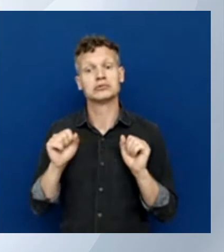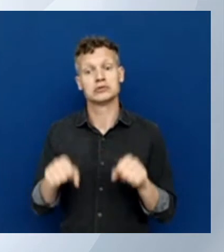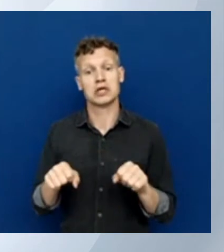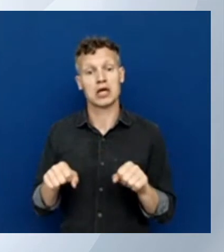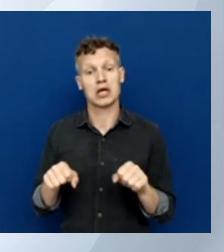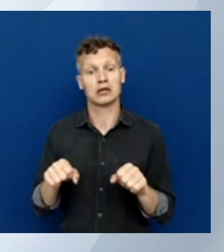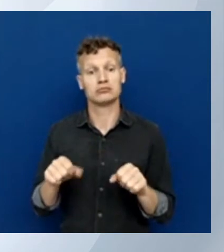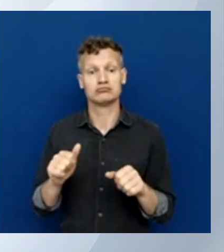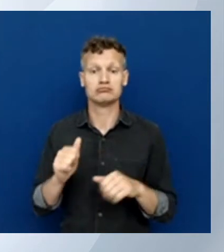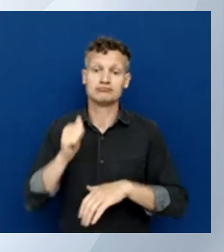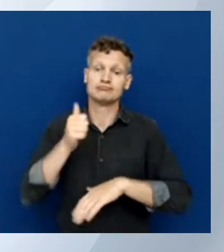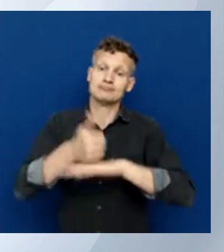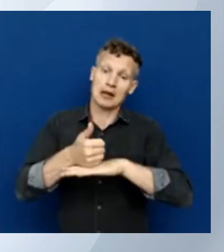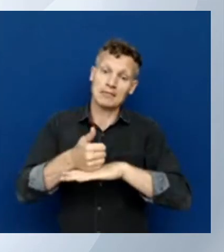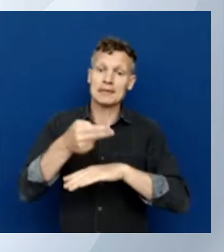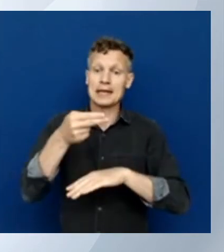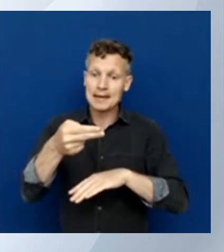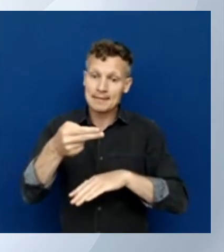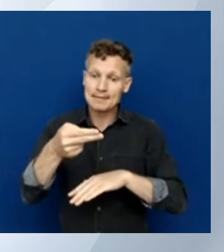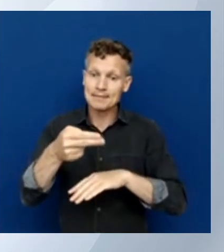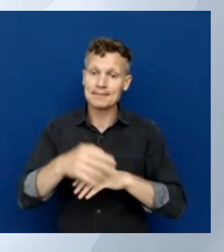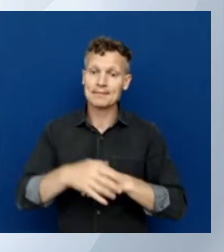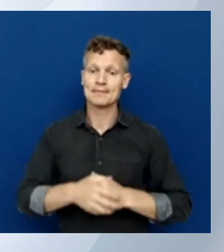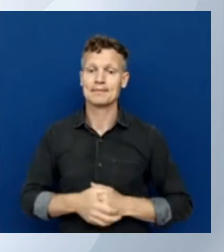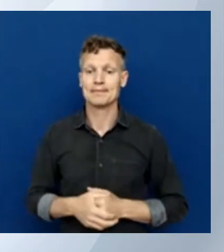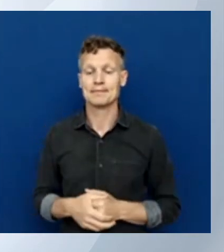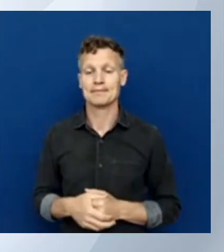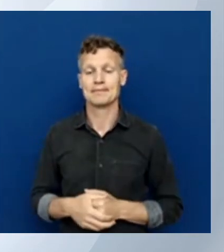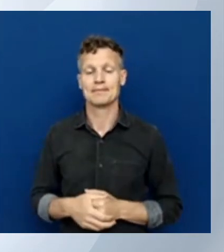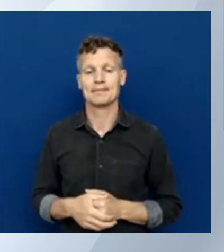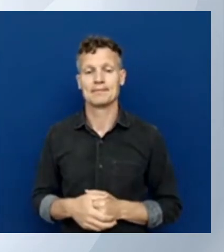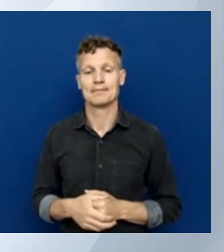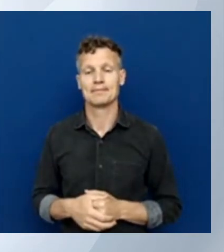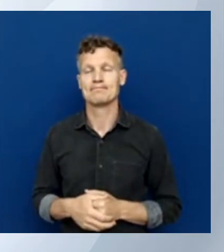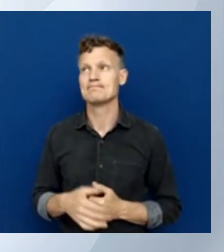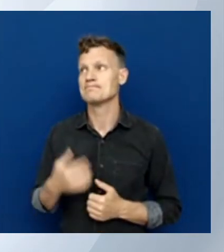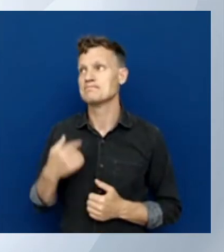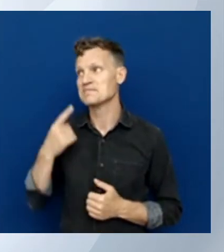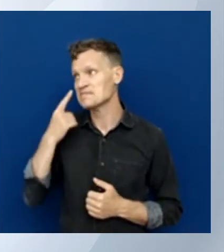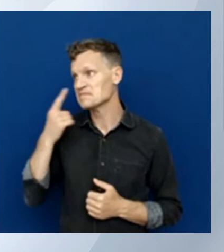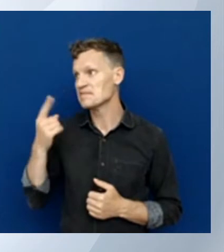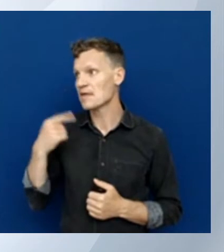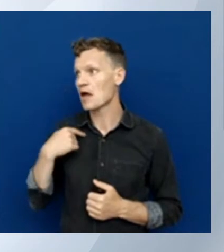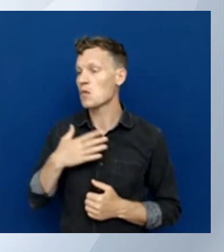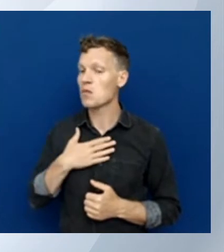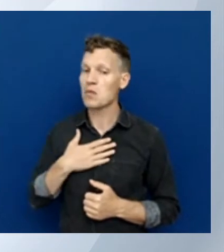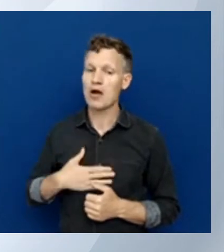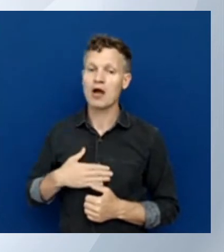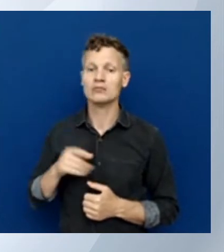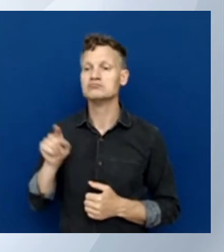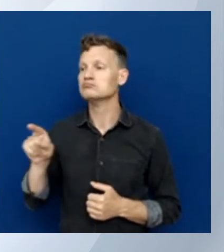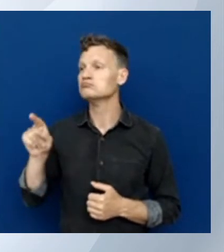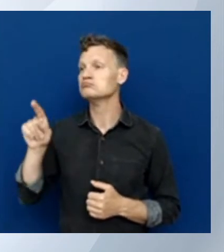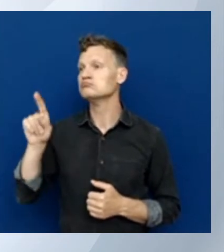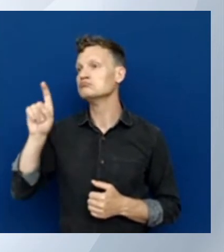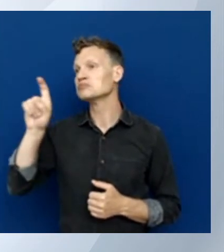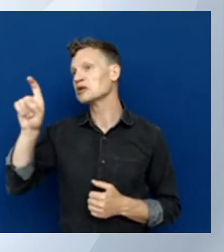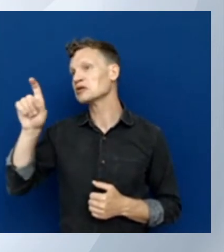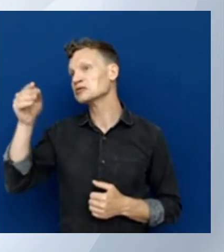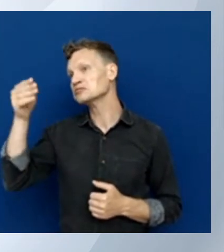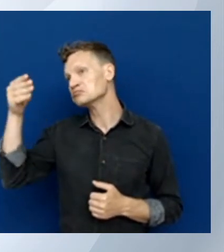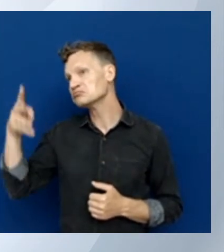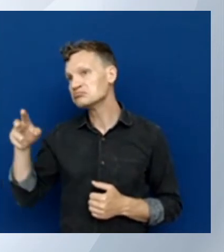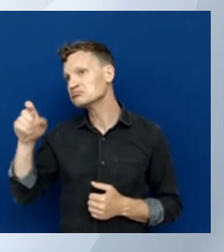And let's say I want here this in a different setting and I want it cool and